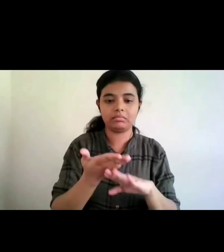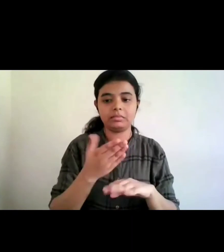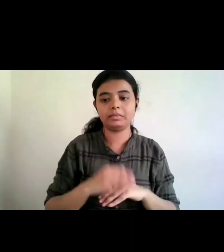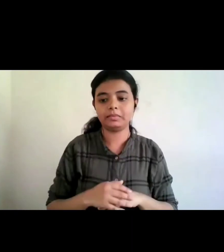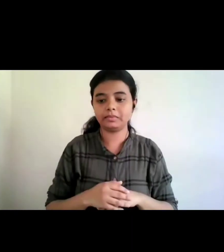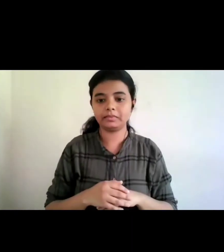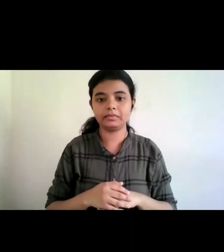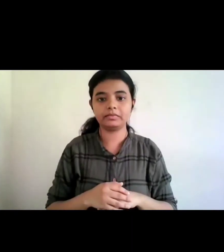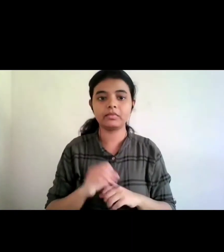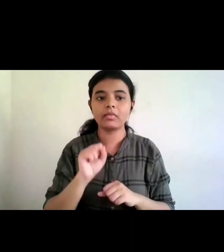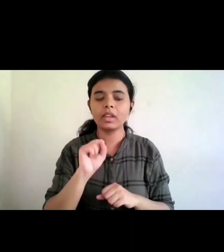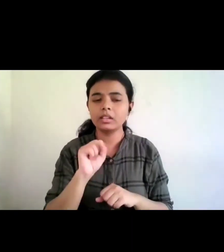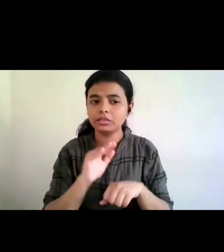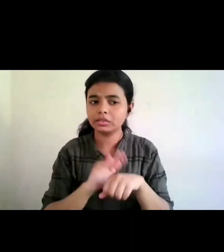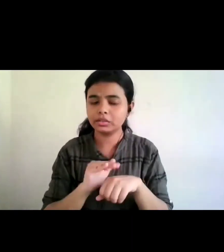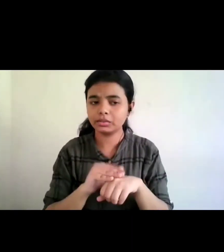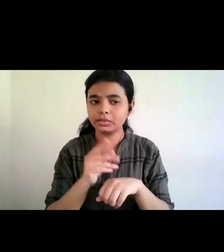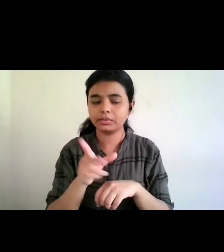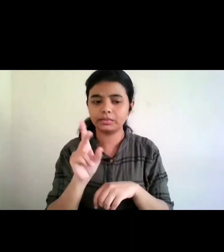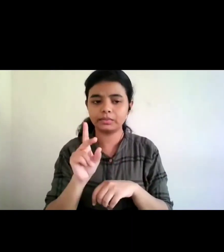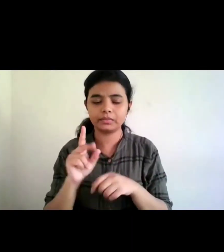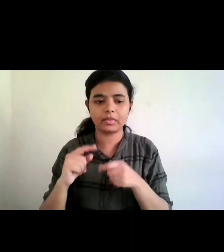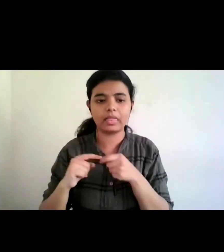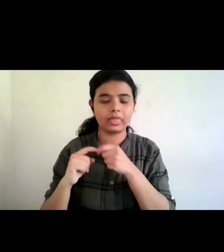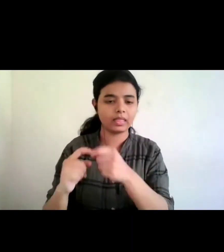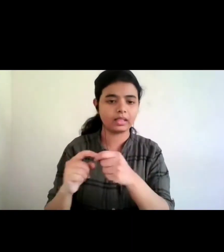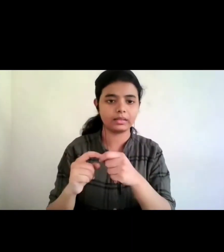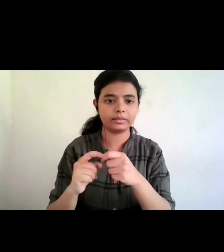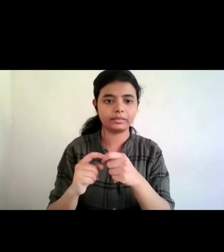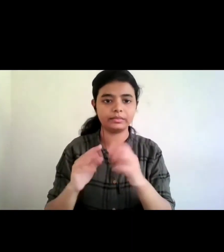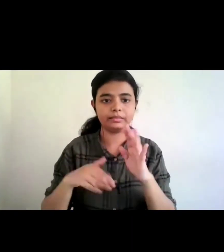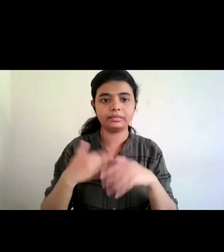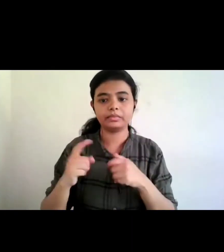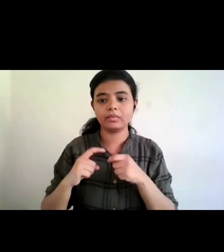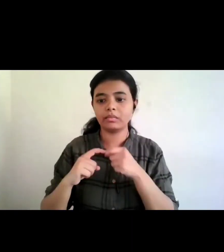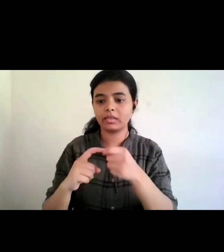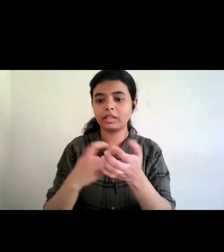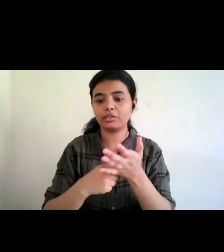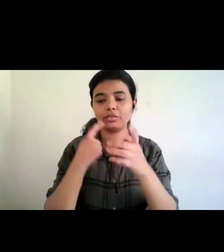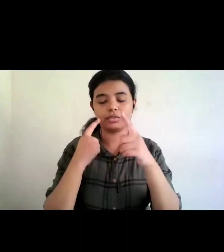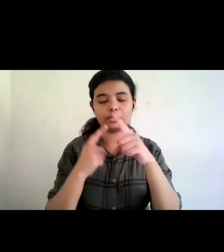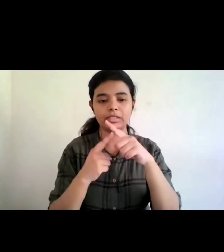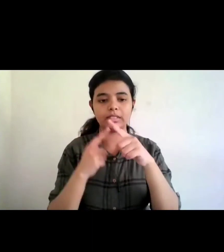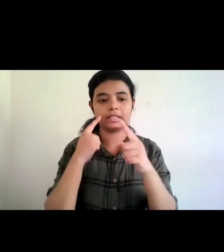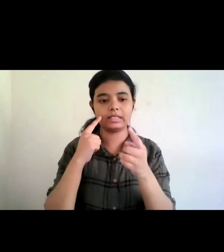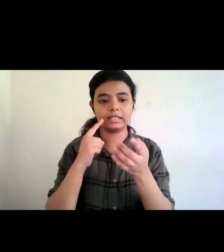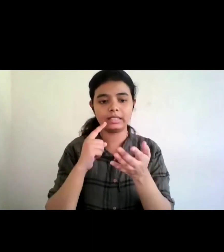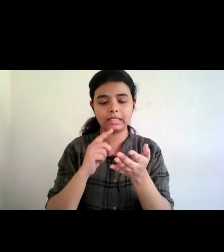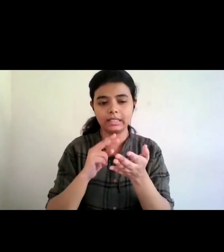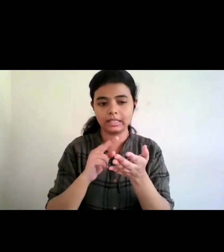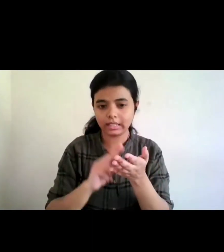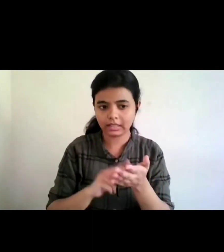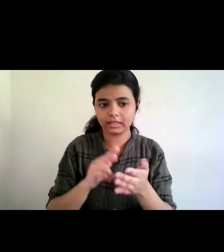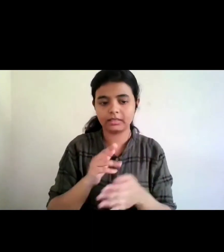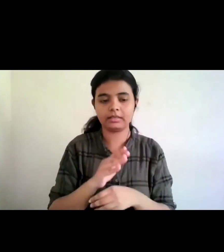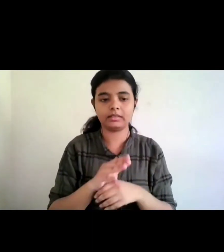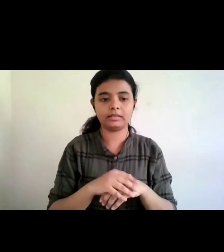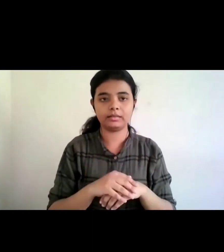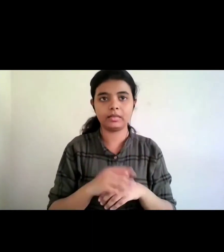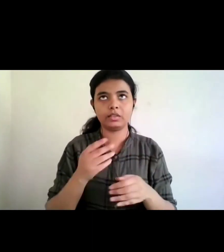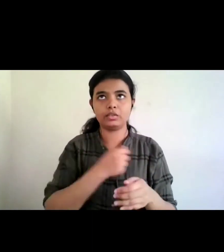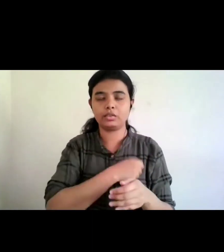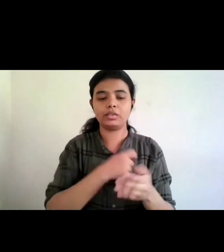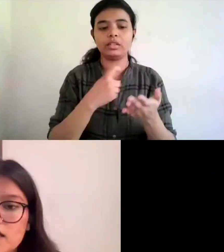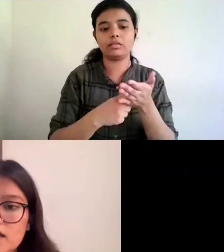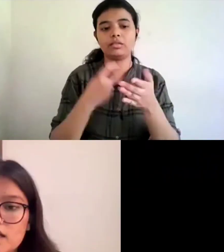so the next question is from rimpia roda as you mentioned that registered users are